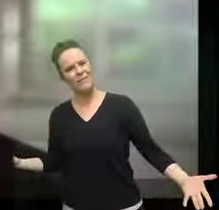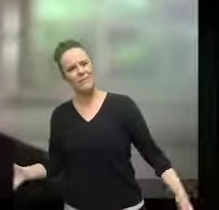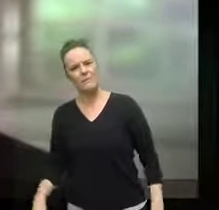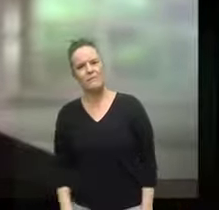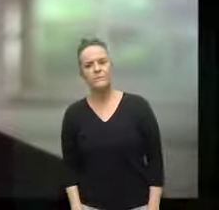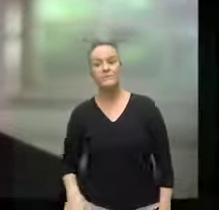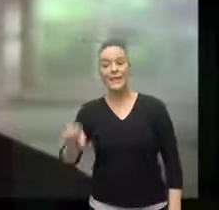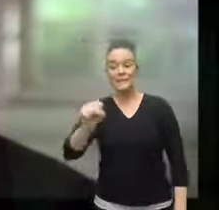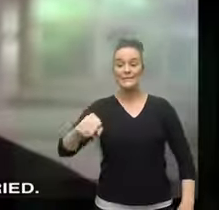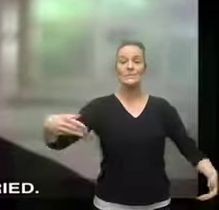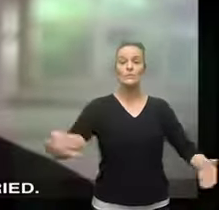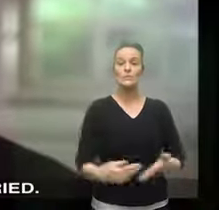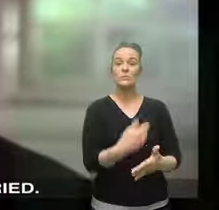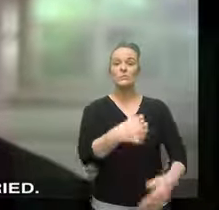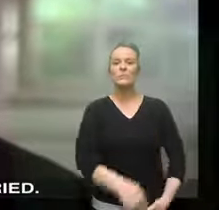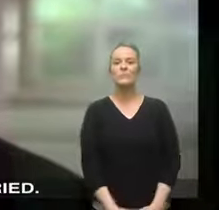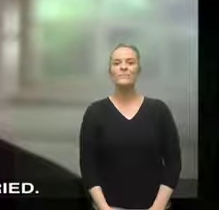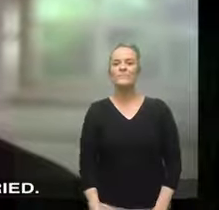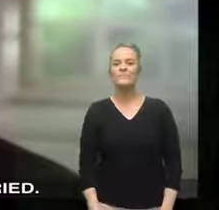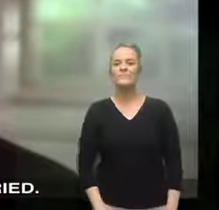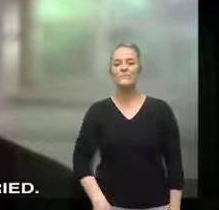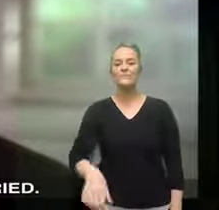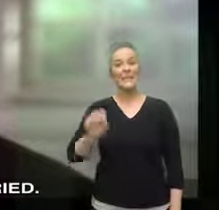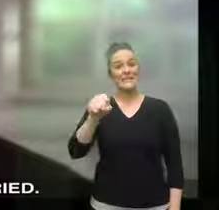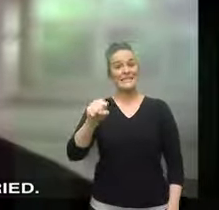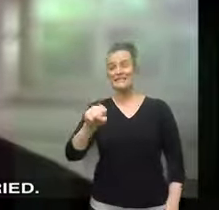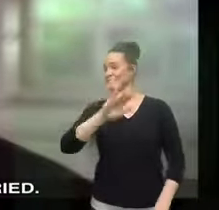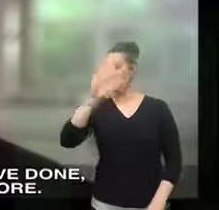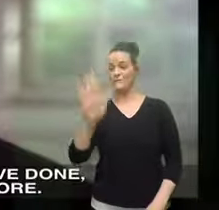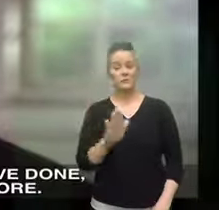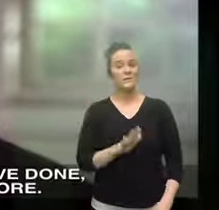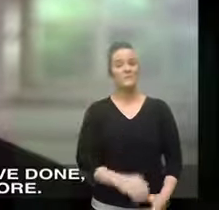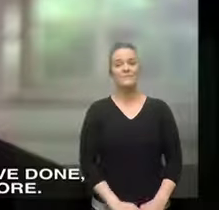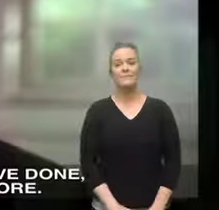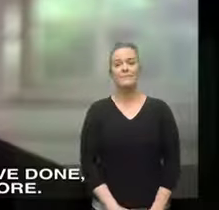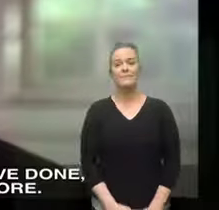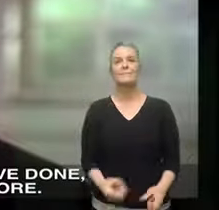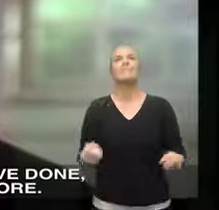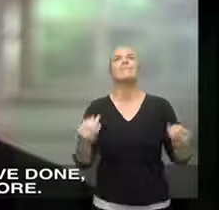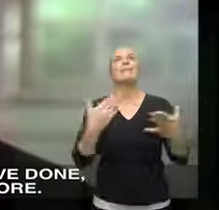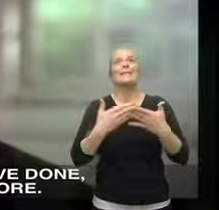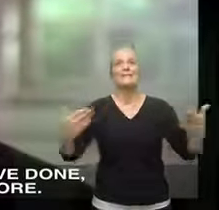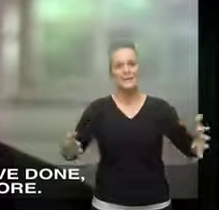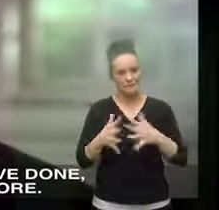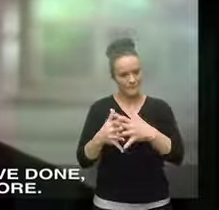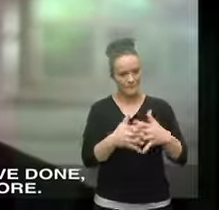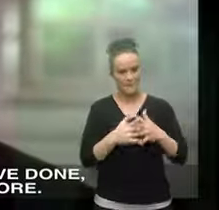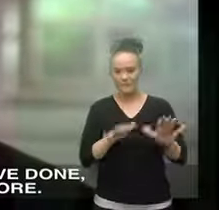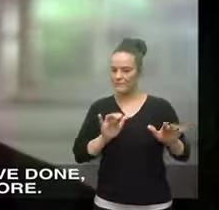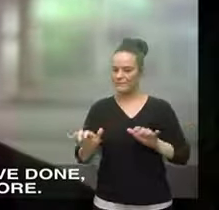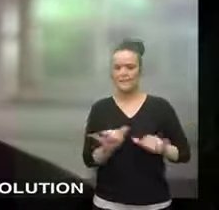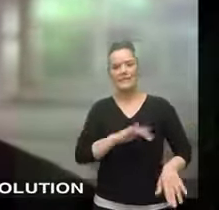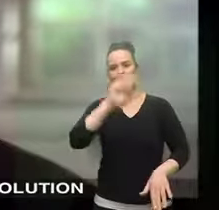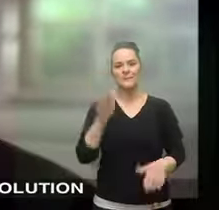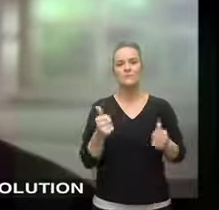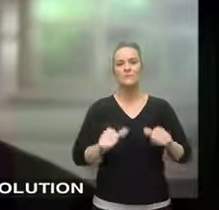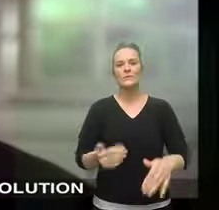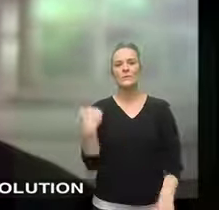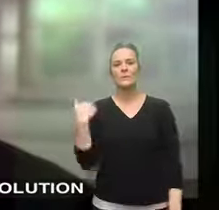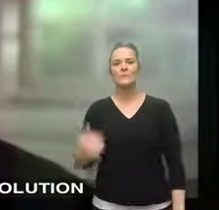yes this is new yes it's never been tried many things Americans have done we've never tried before